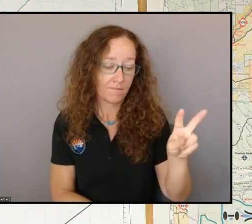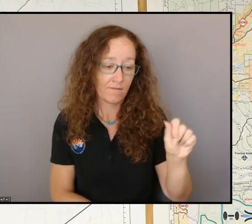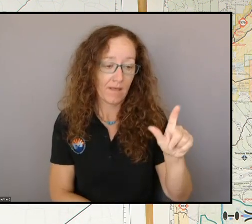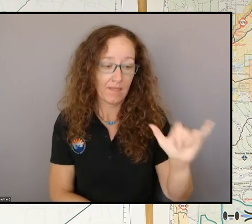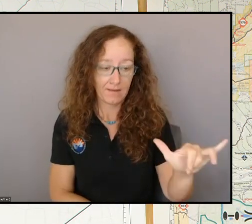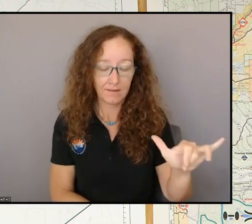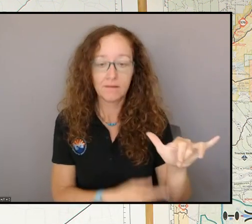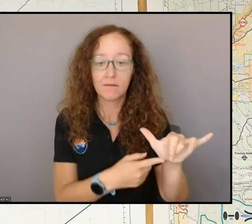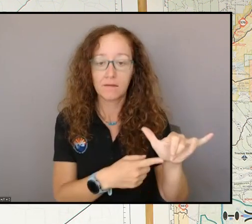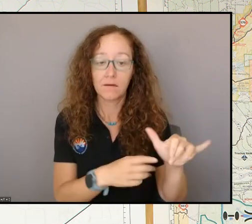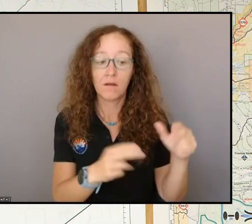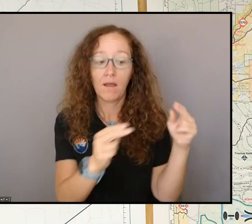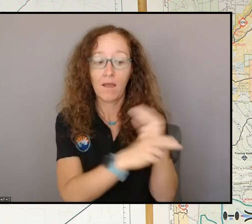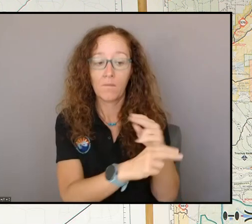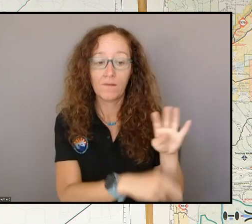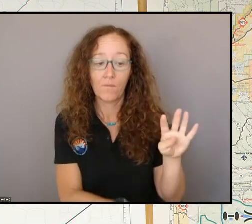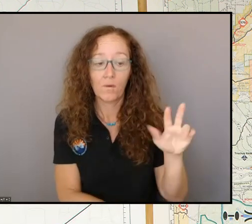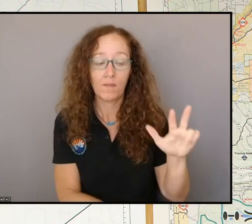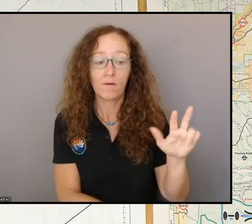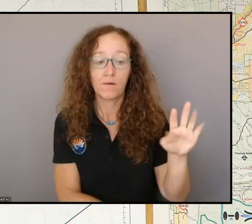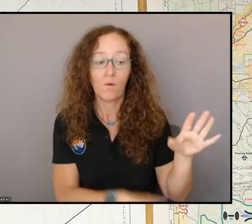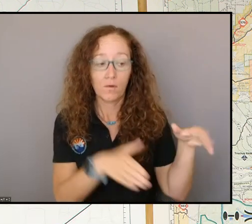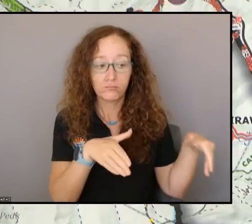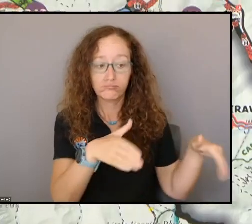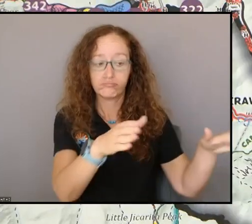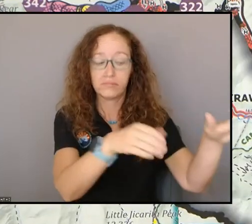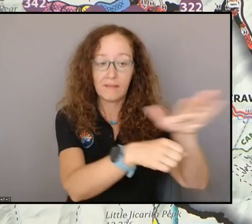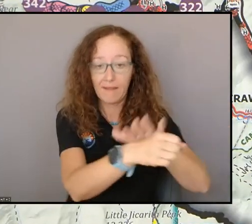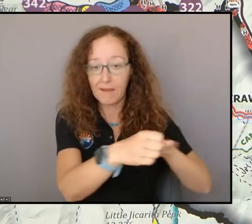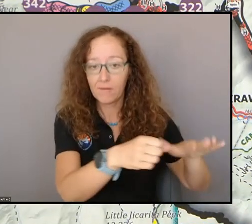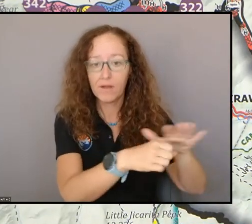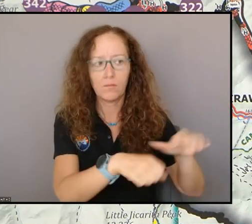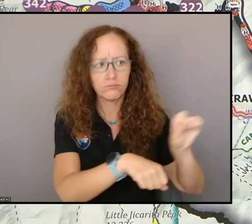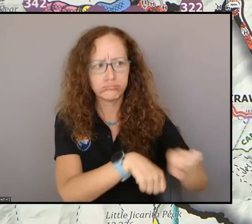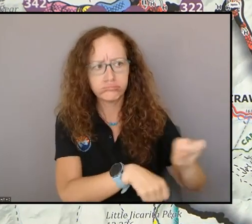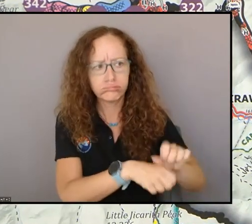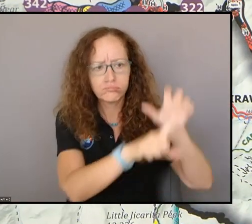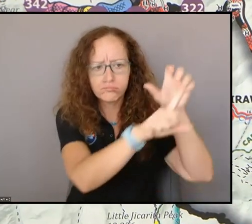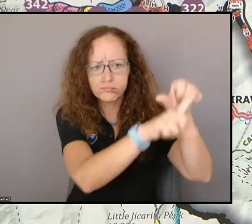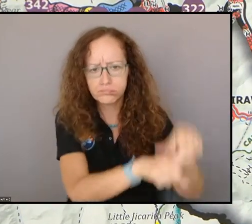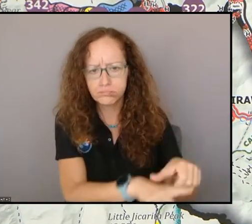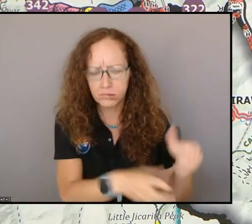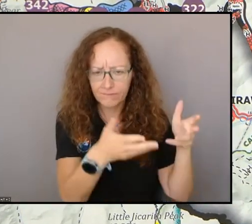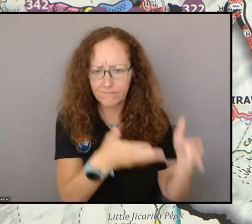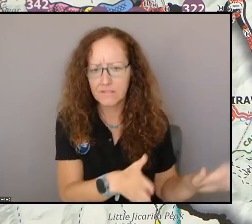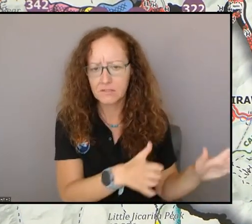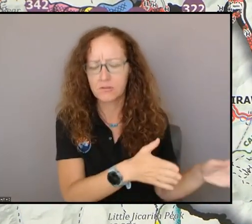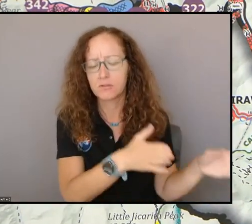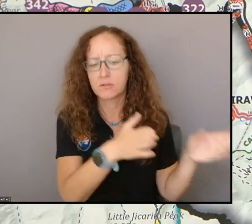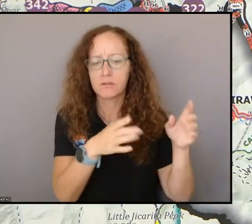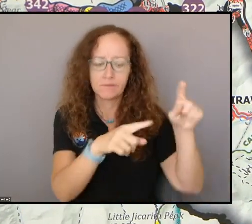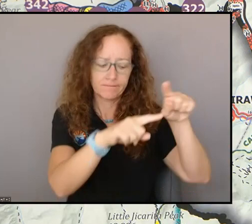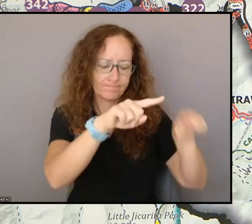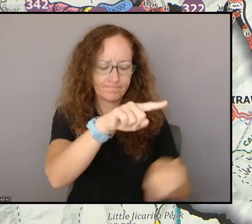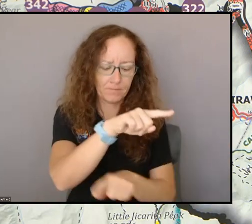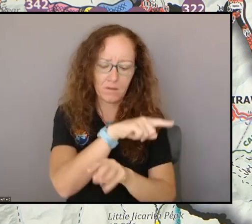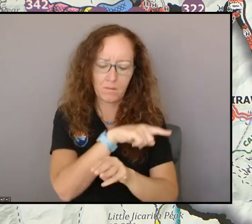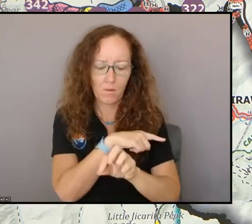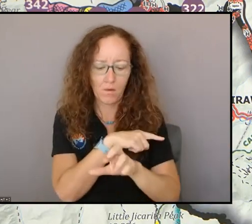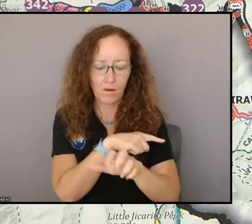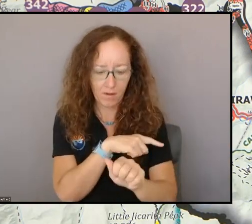the 434 corridor down into Mora and then working in Mora proper to